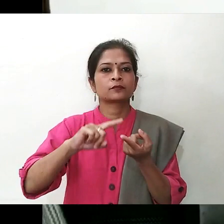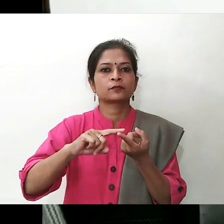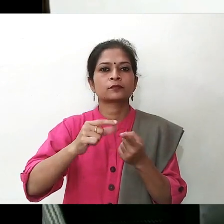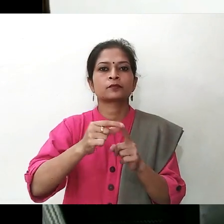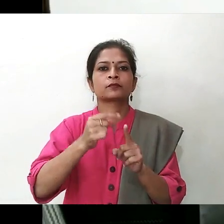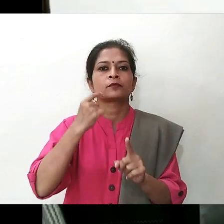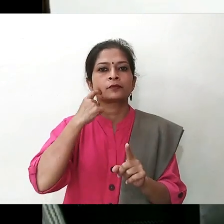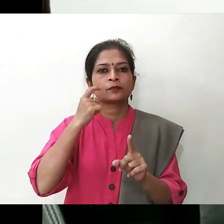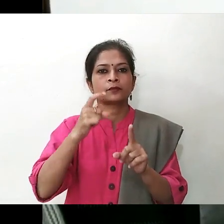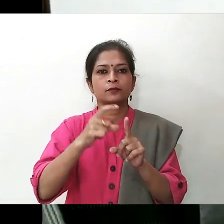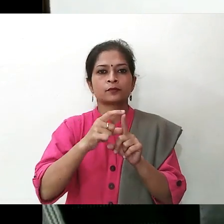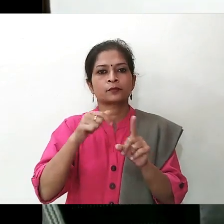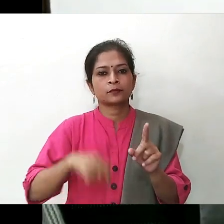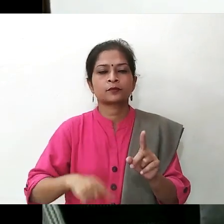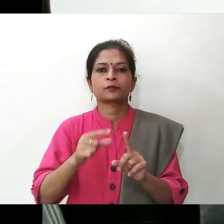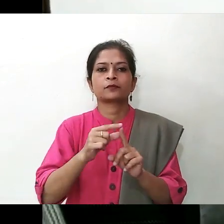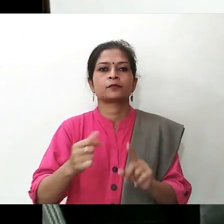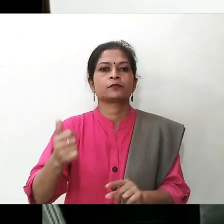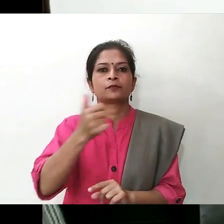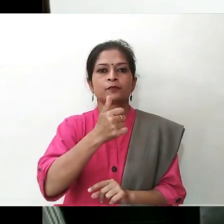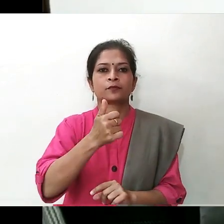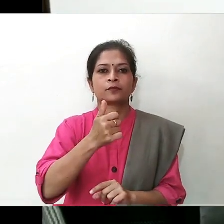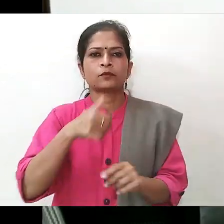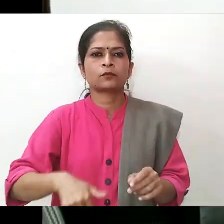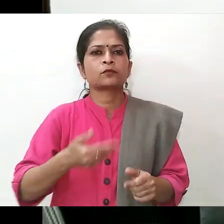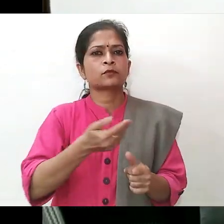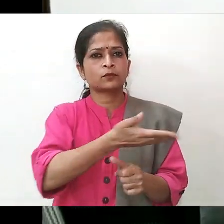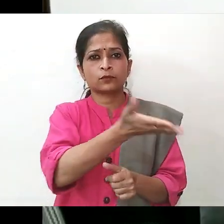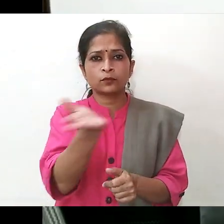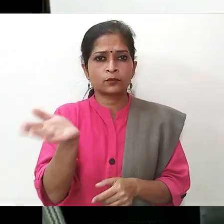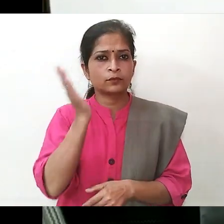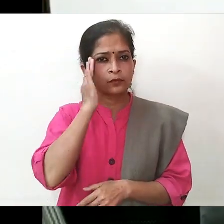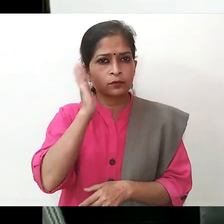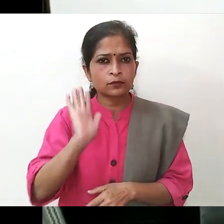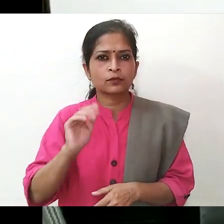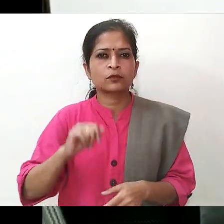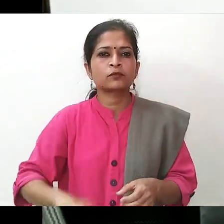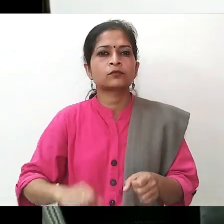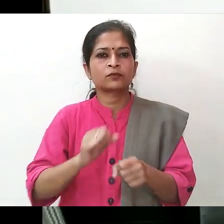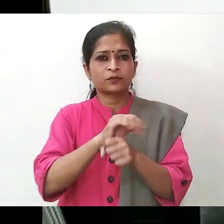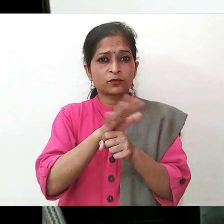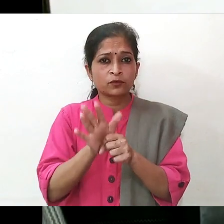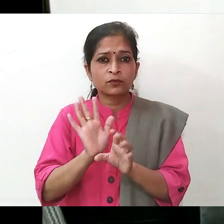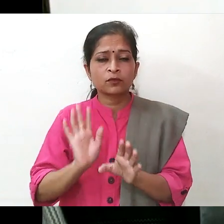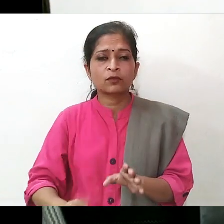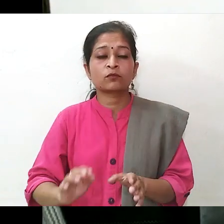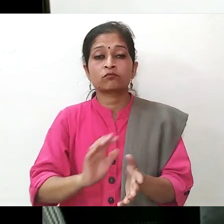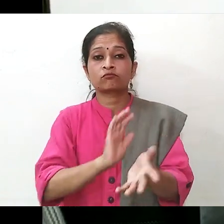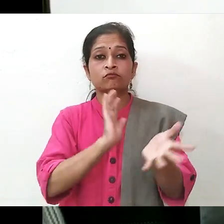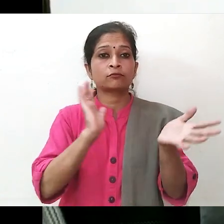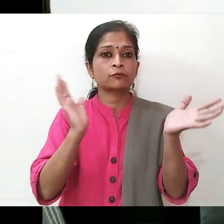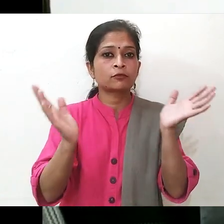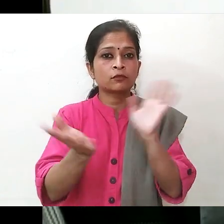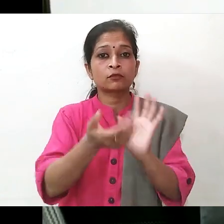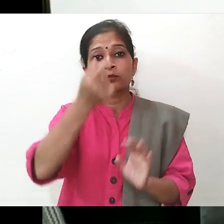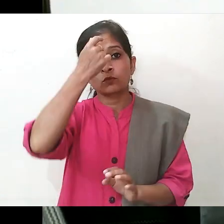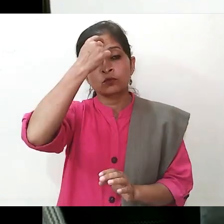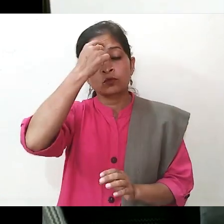As you all know, due to coronavirus, the entire world is facing major problem.